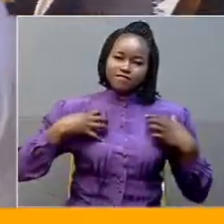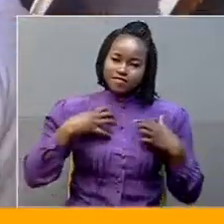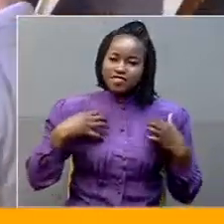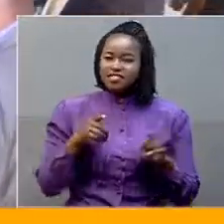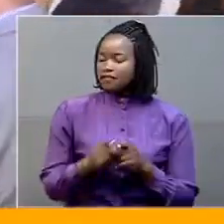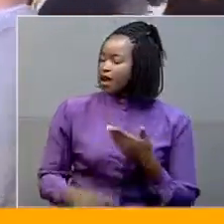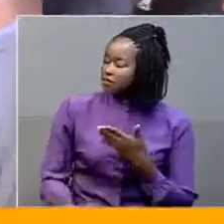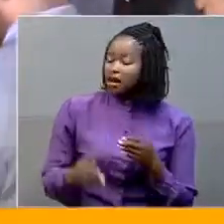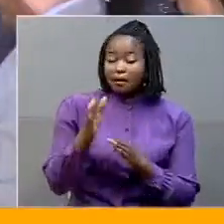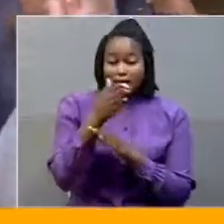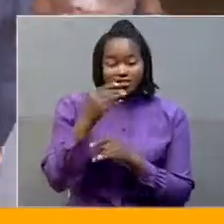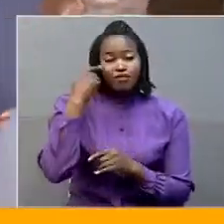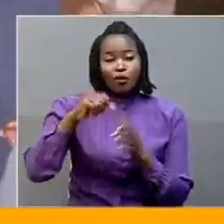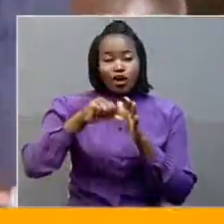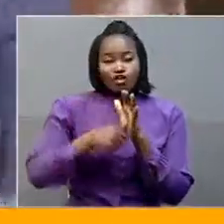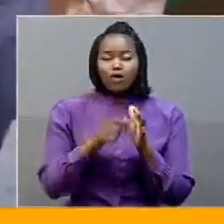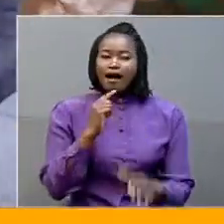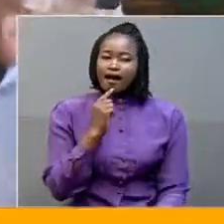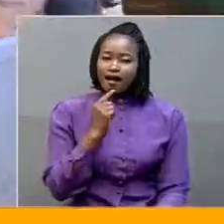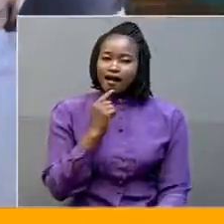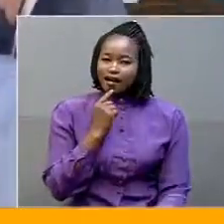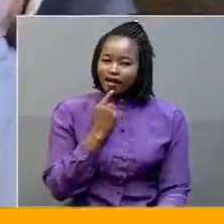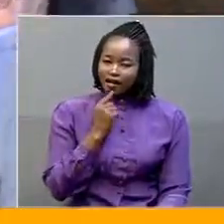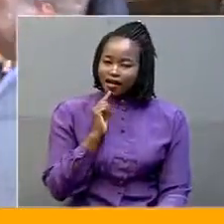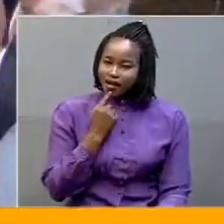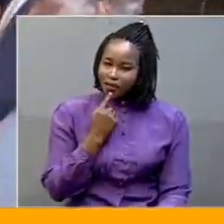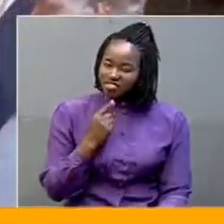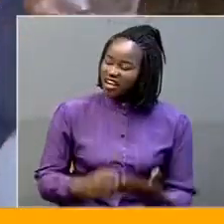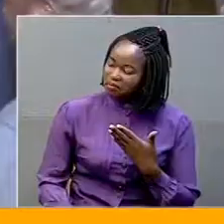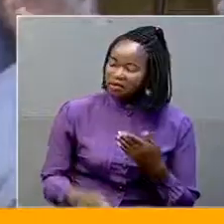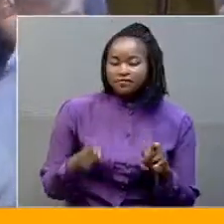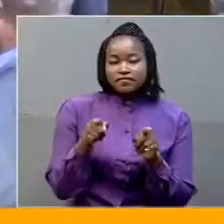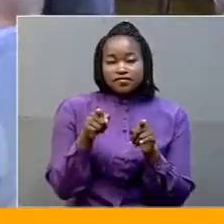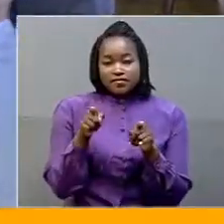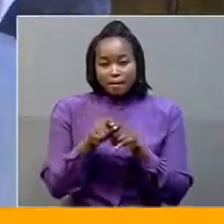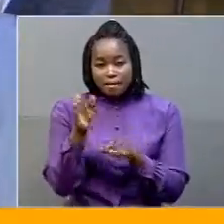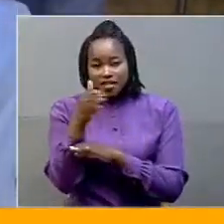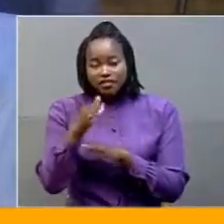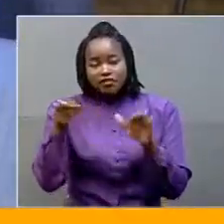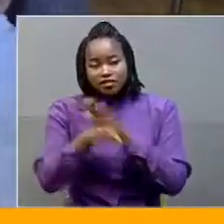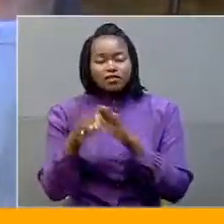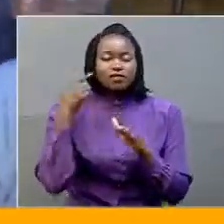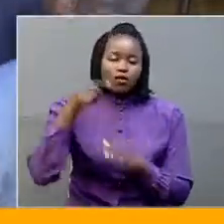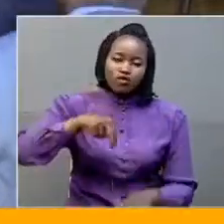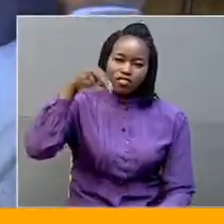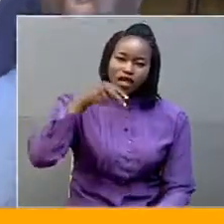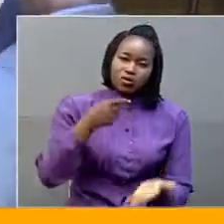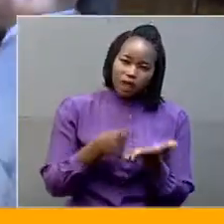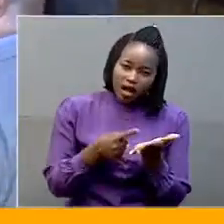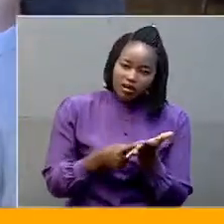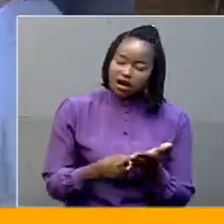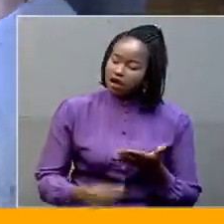The Minister for Karamojo Affairs, John Biabagambi. The Minister of State for Northern Uganda, Grace Freedom, Wintry.